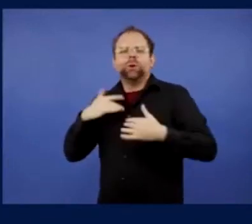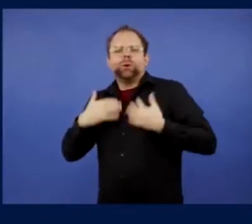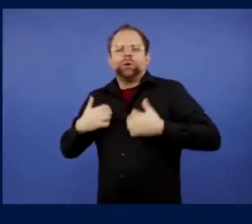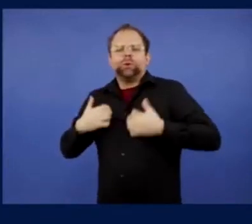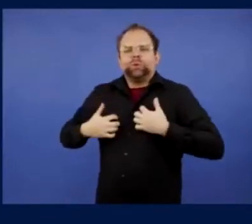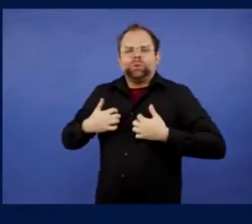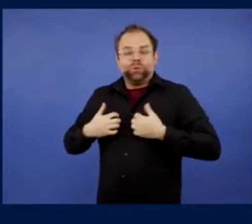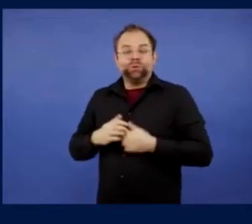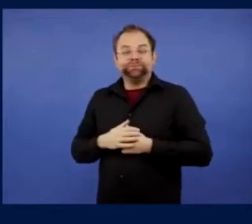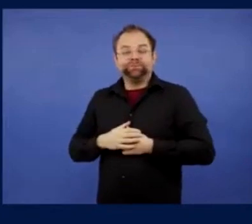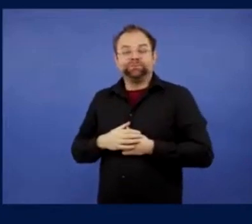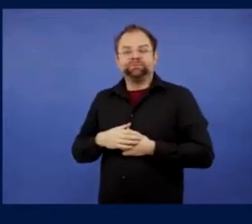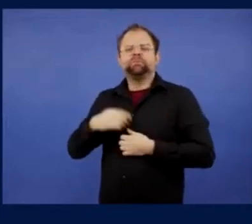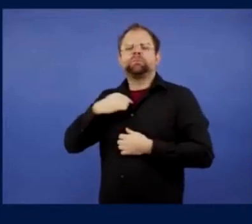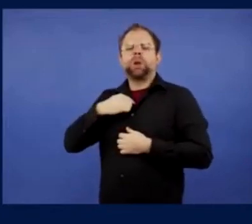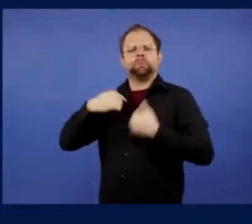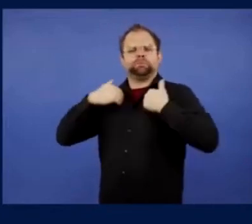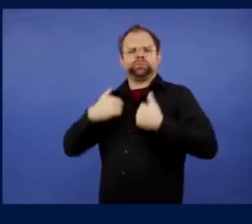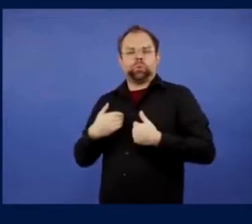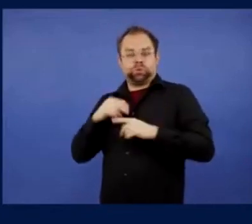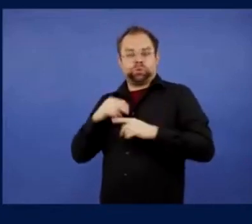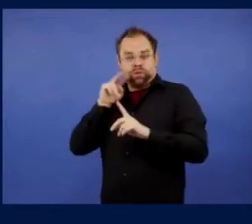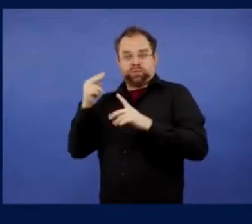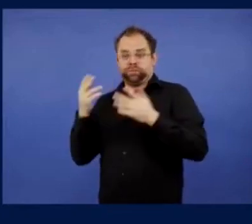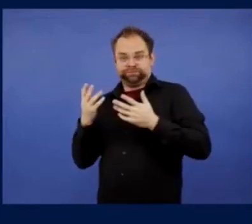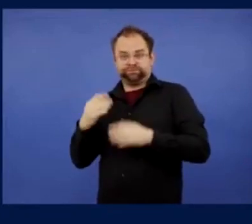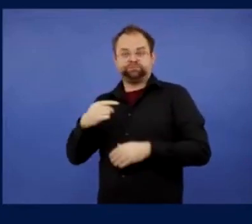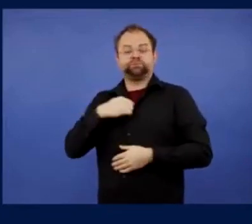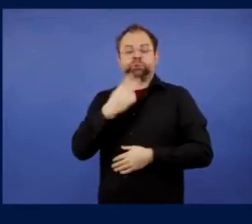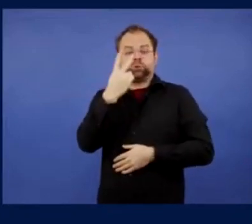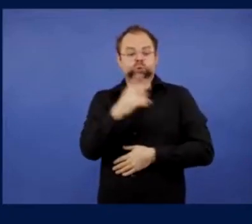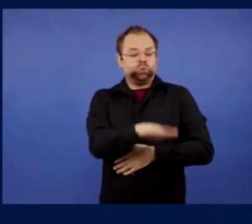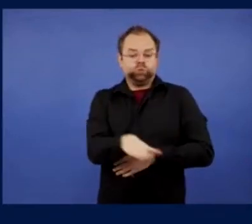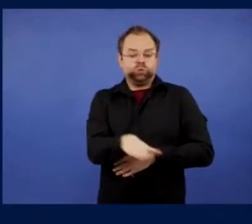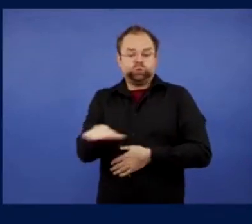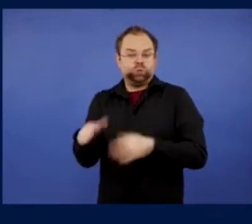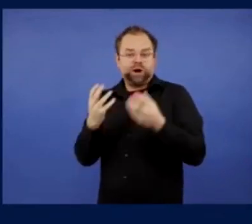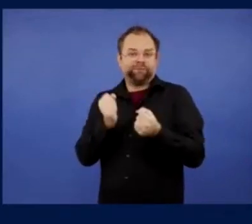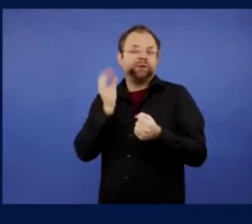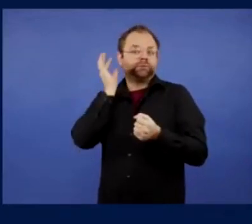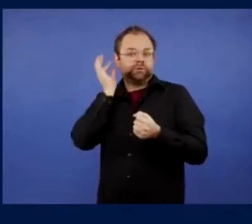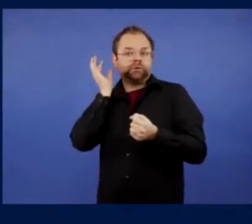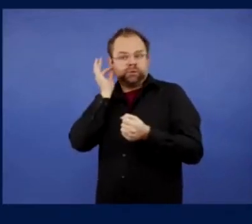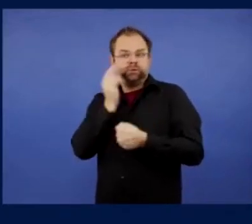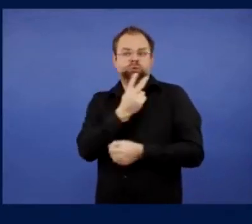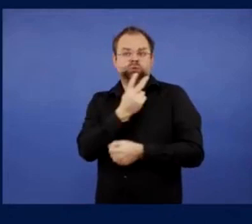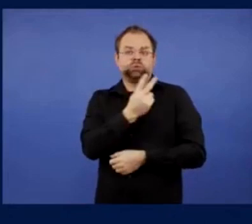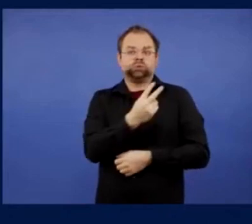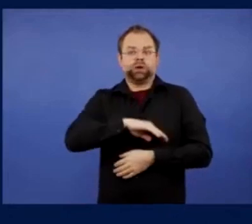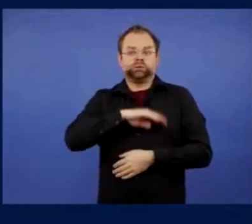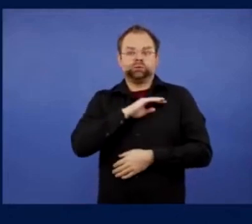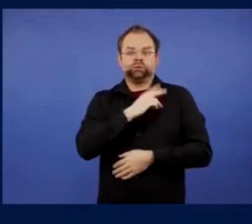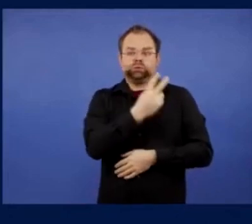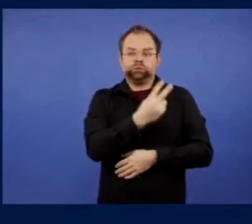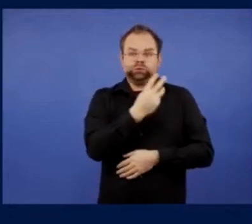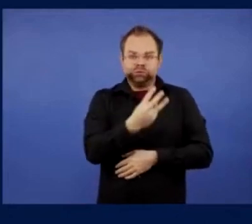feeling that you get of being with, you know, a group of supporters who are as passionate as you are about seeing our team play.